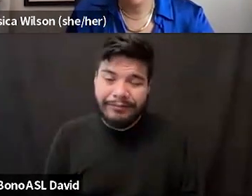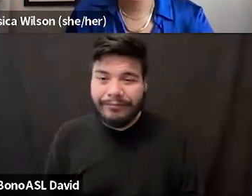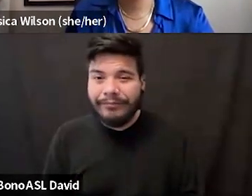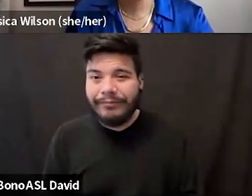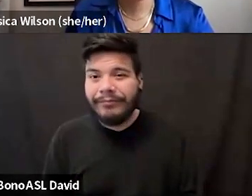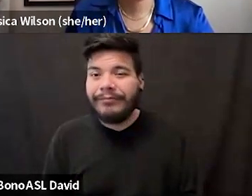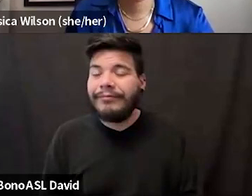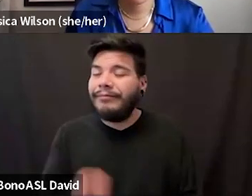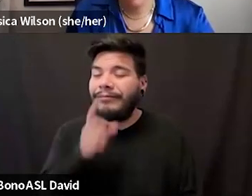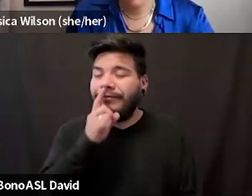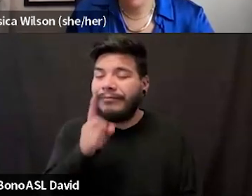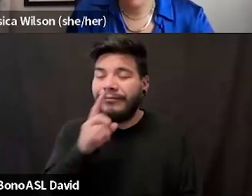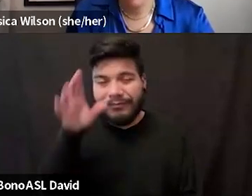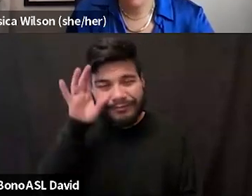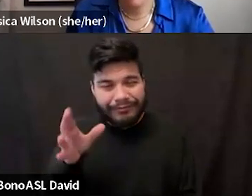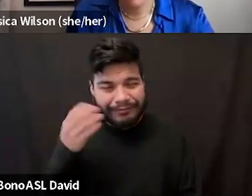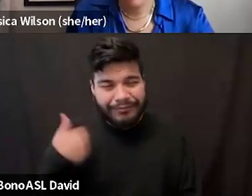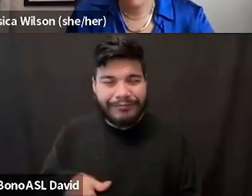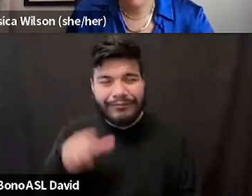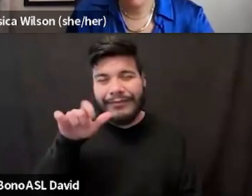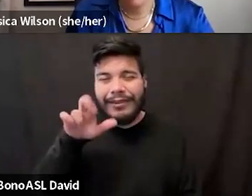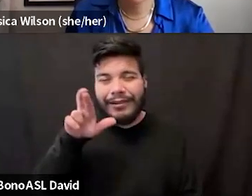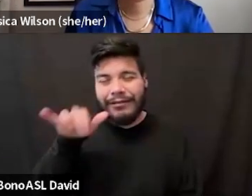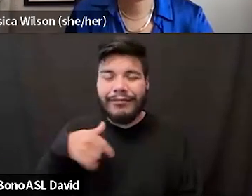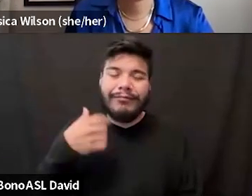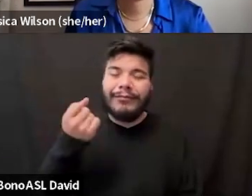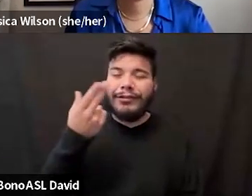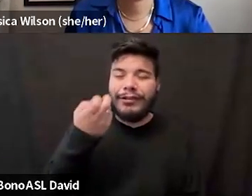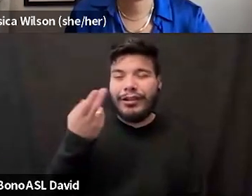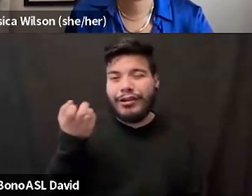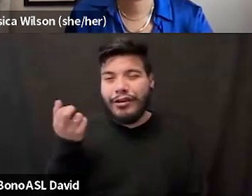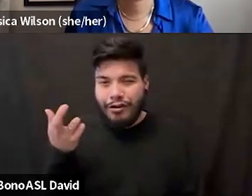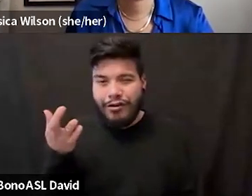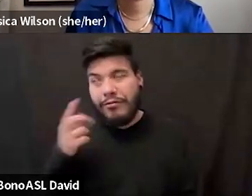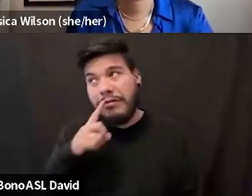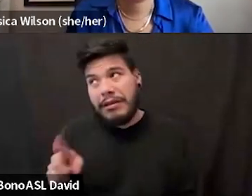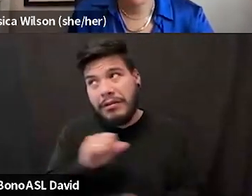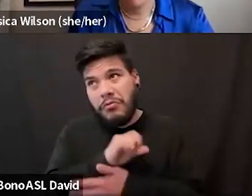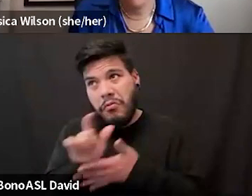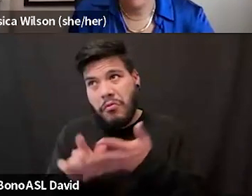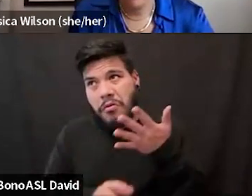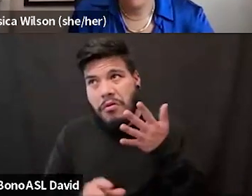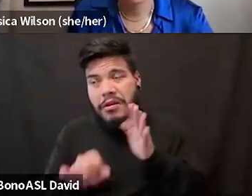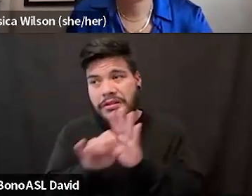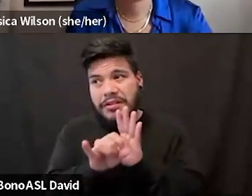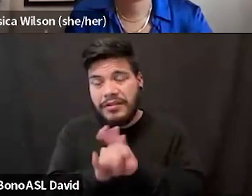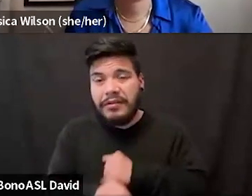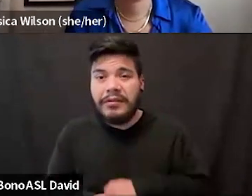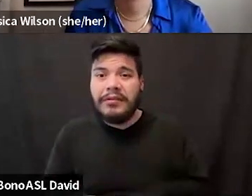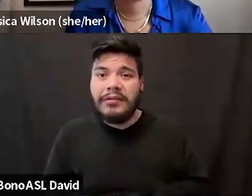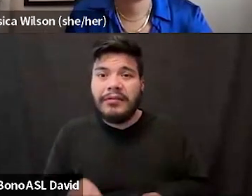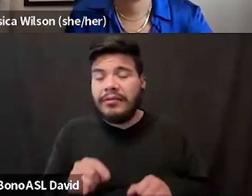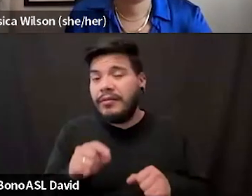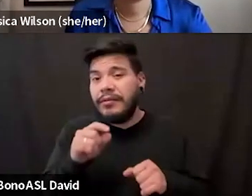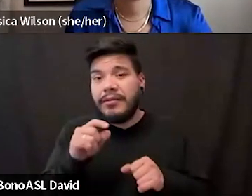Sure. Hi, I'm Larry. I use she, her pronouns, all of them, honestly. Now you said your thing. I want to say my thing, too,